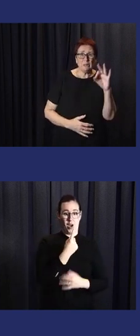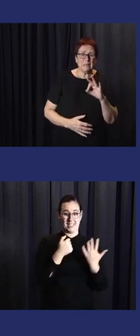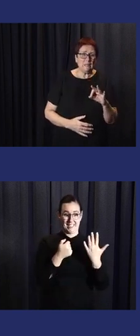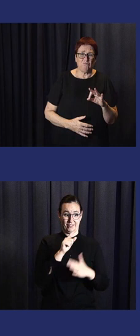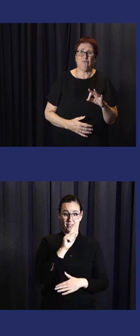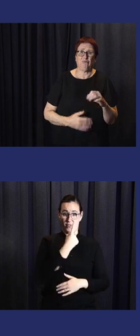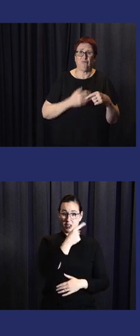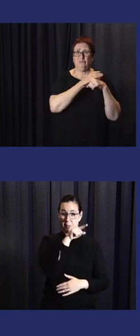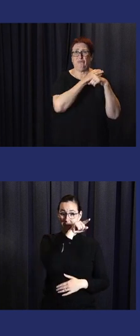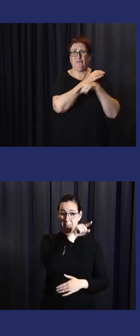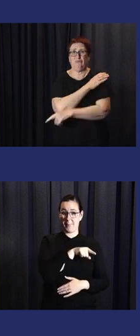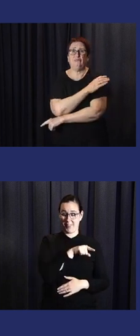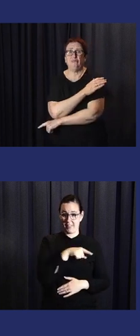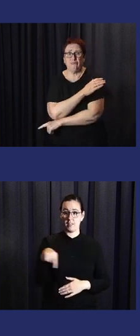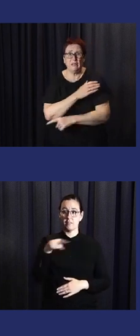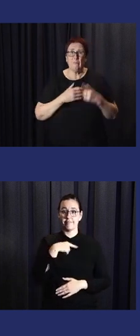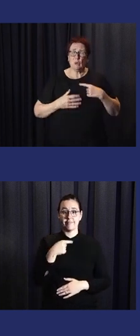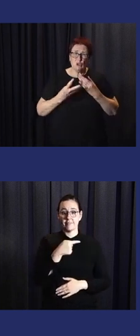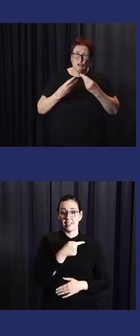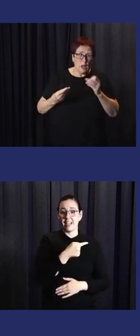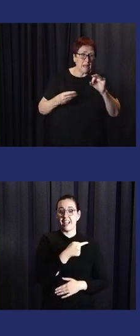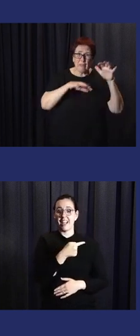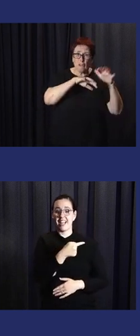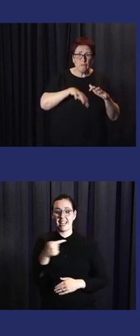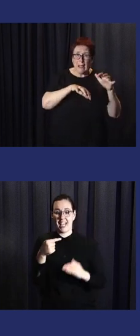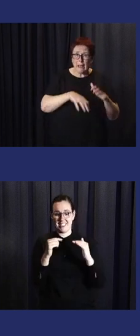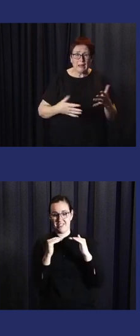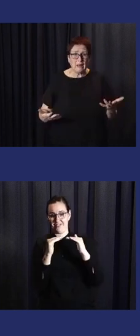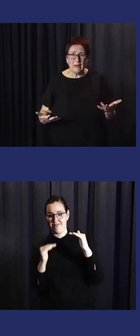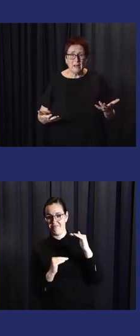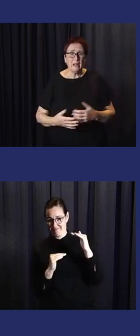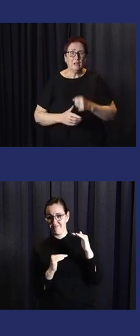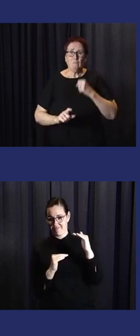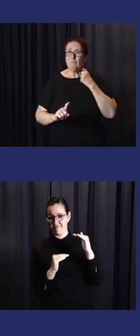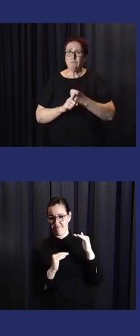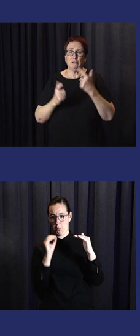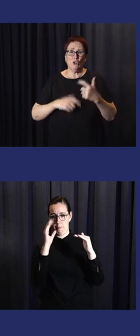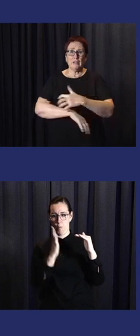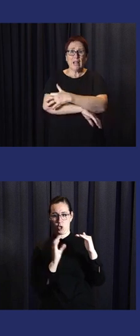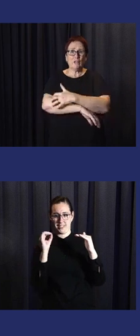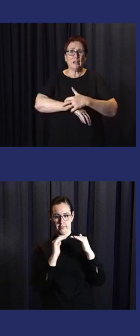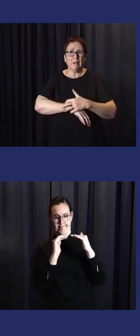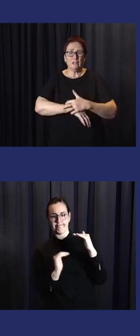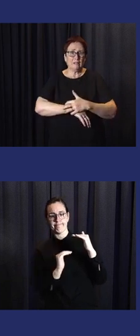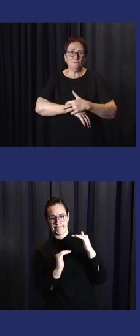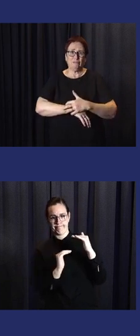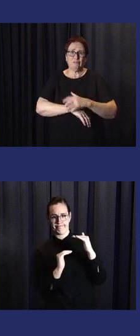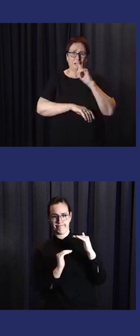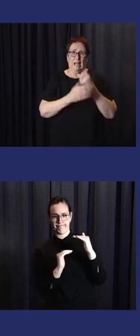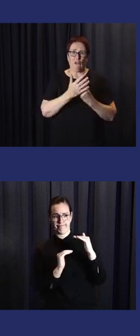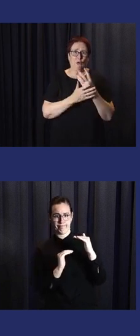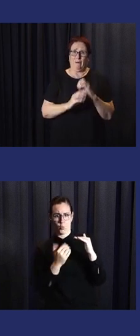only negative 0.1.8%. So you see, due to the impact of the drought,